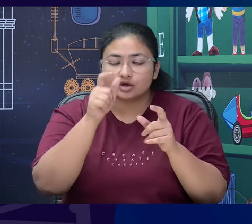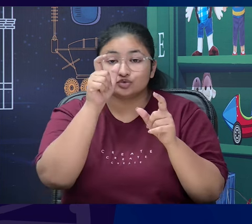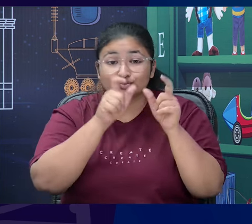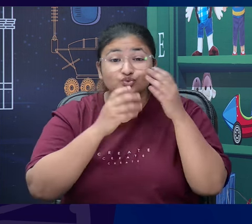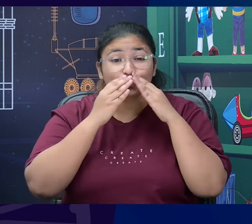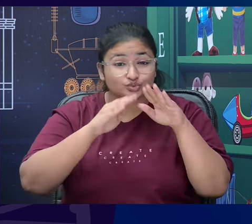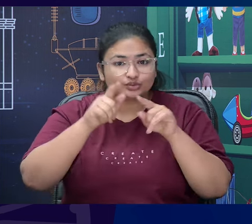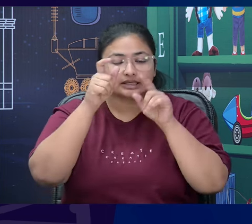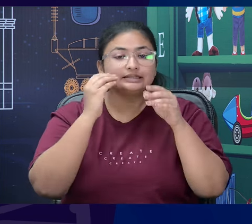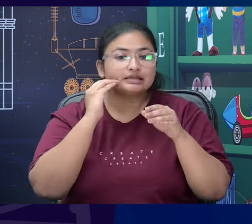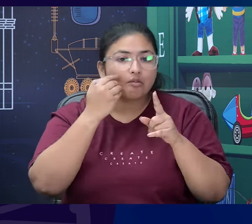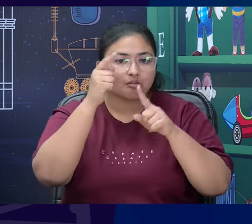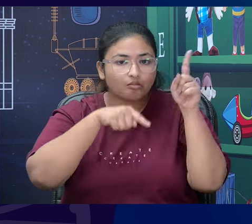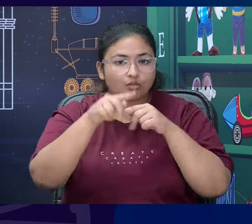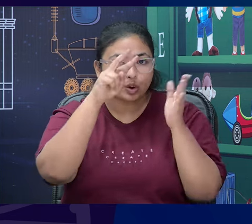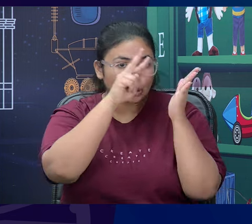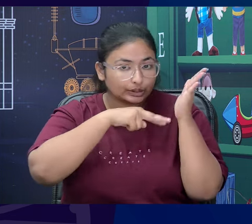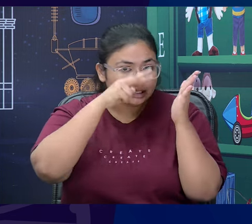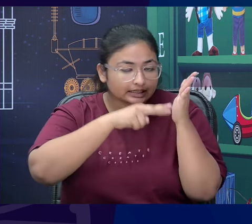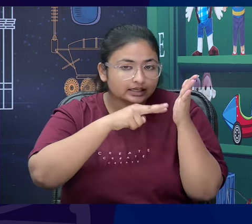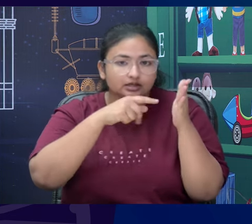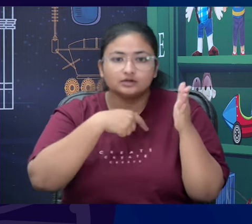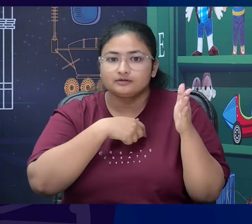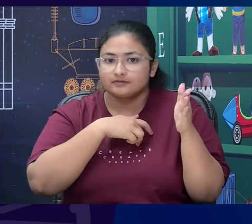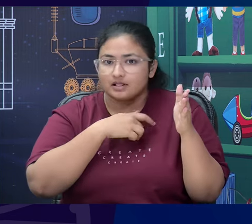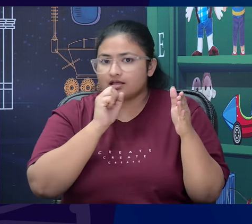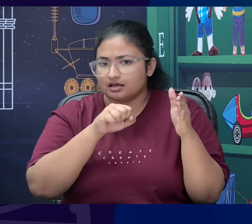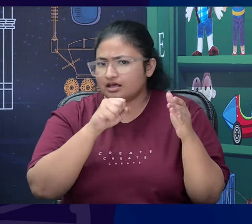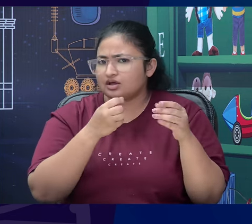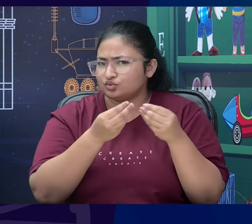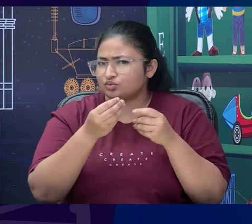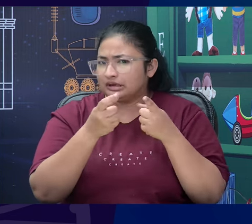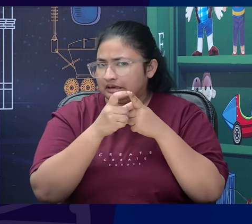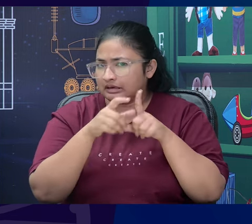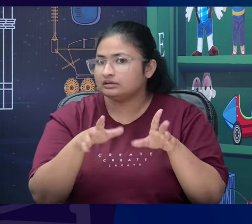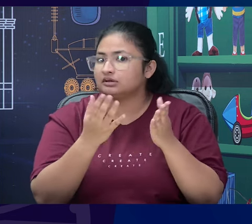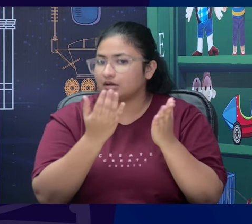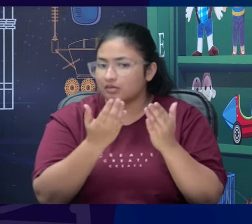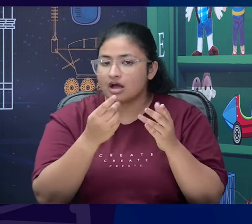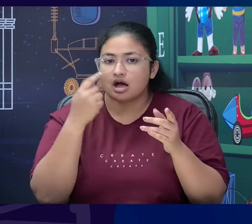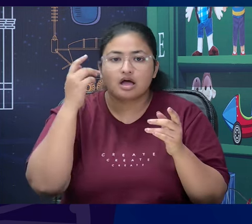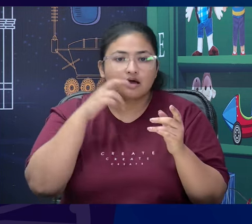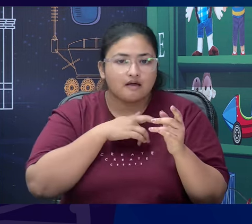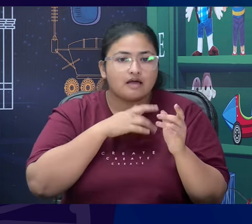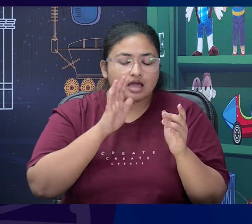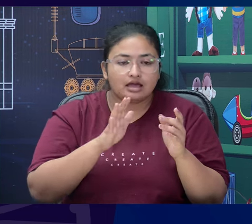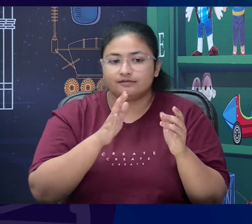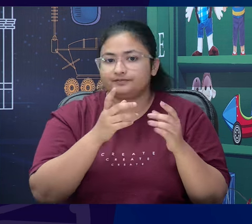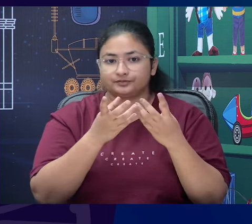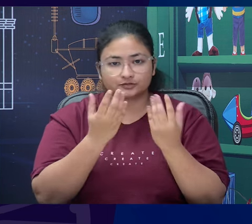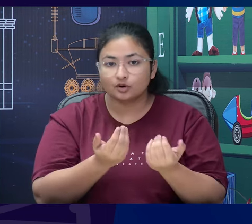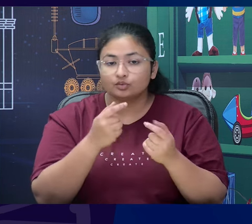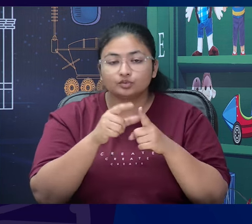are getting that you know feeling of danger coming their way and just as they enter